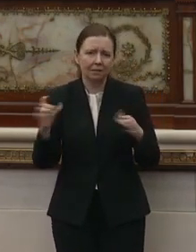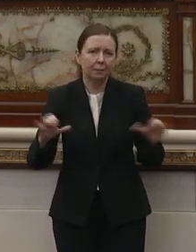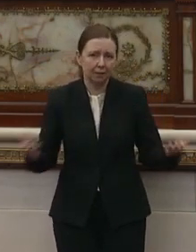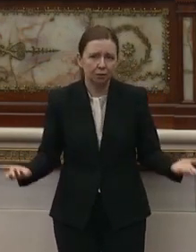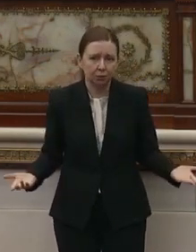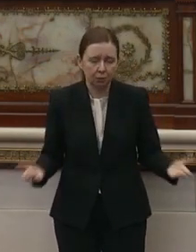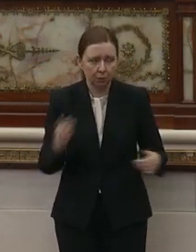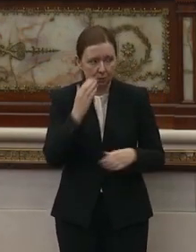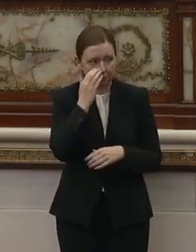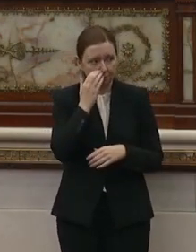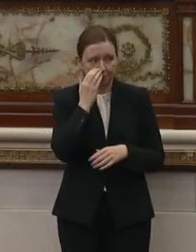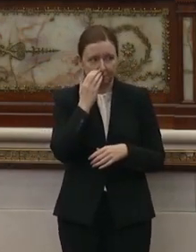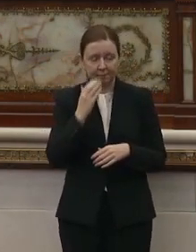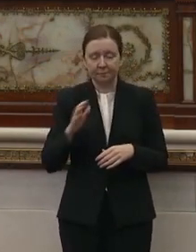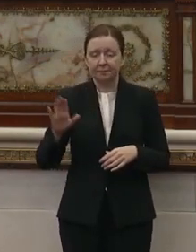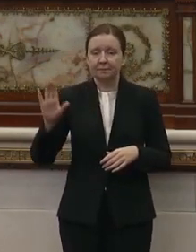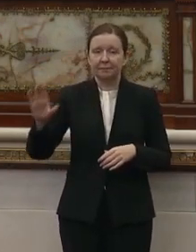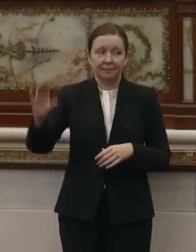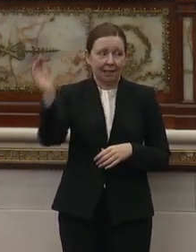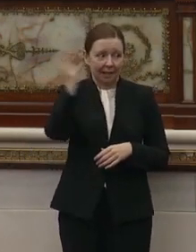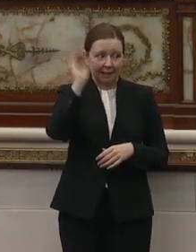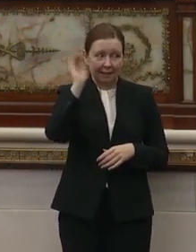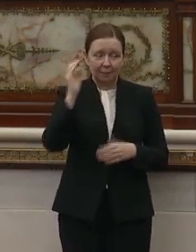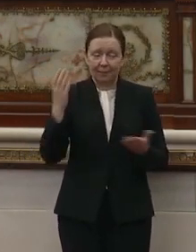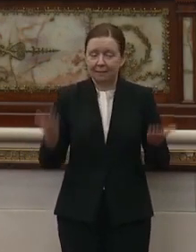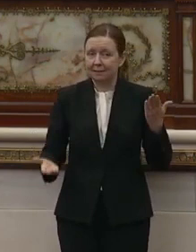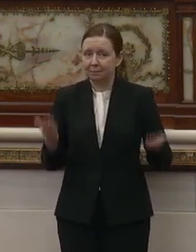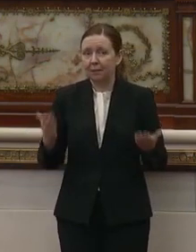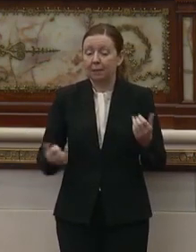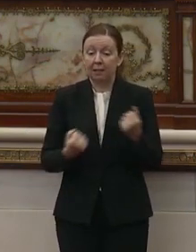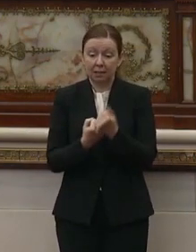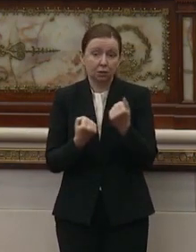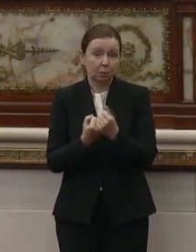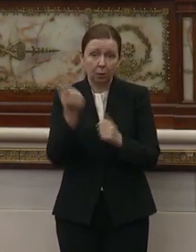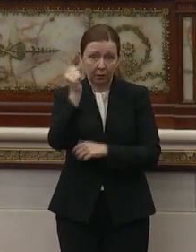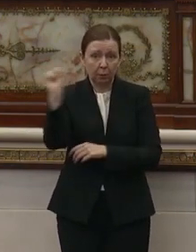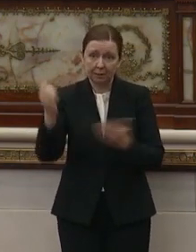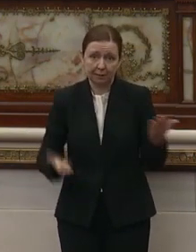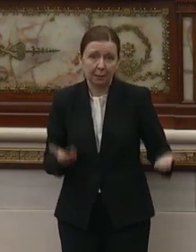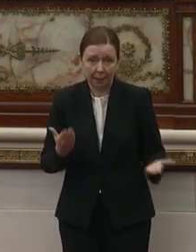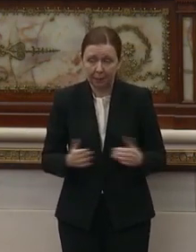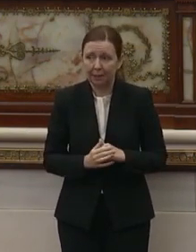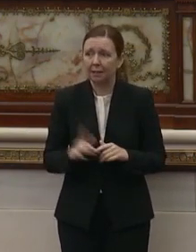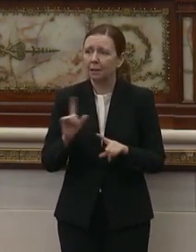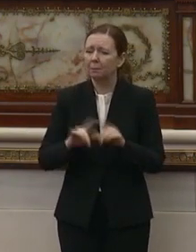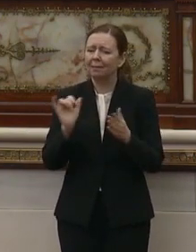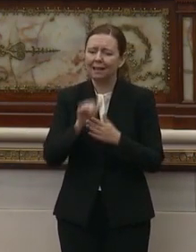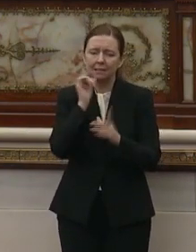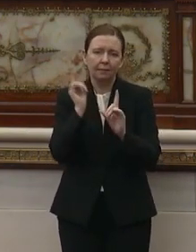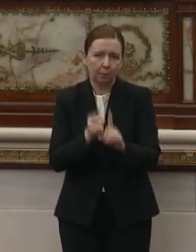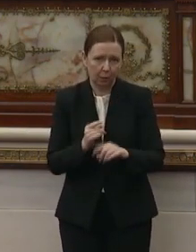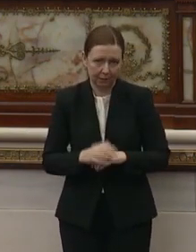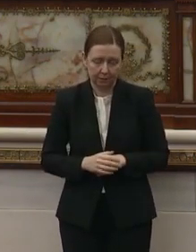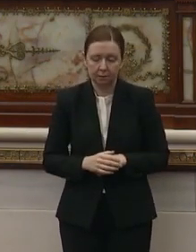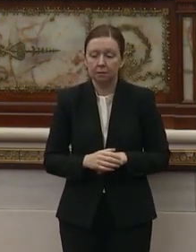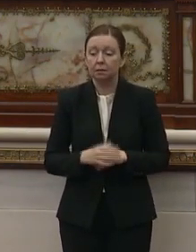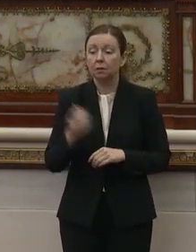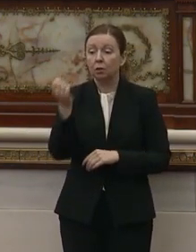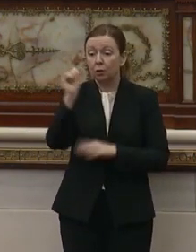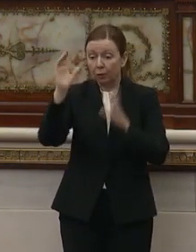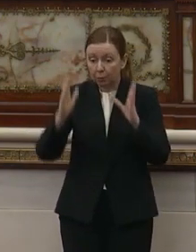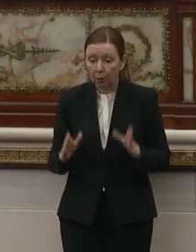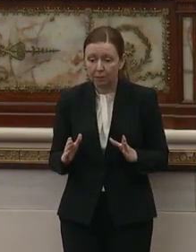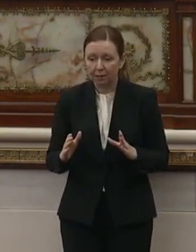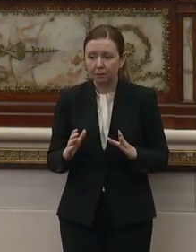do. And their opinions may be absolutely in support of the protesters. But that's not the point. The protesters